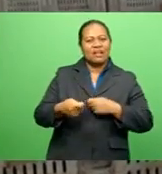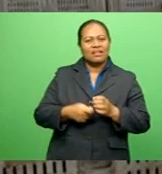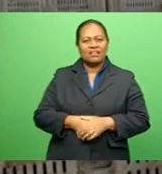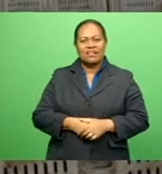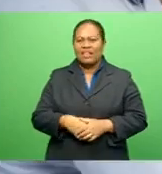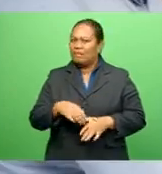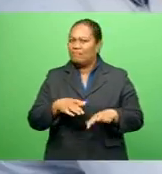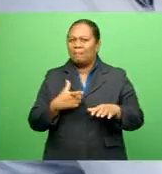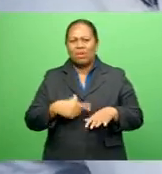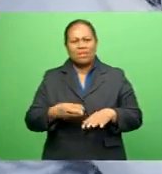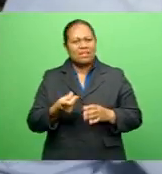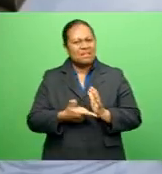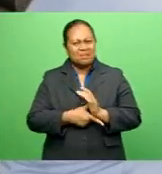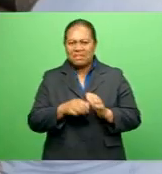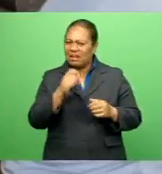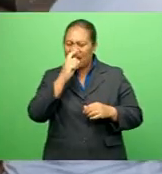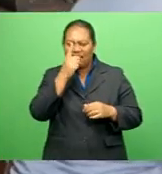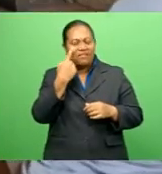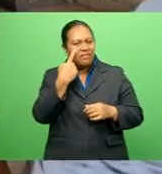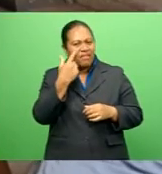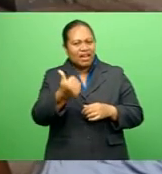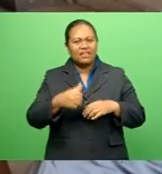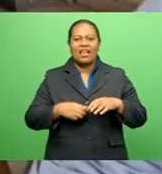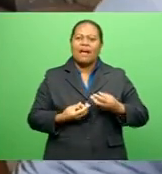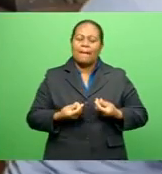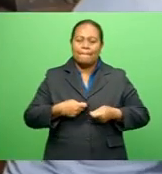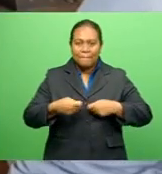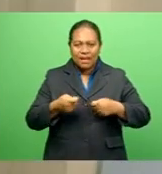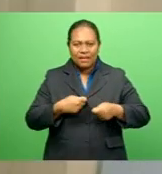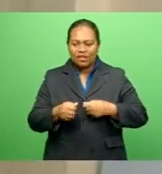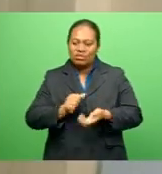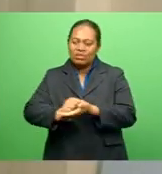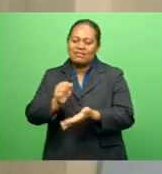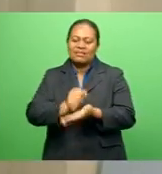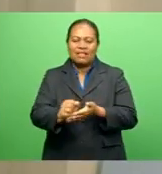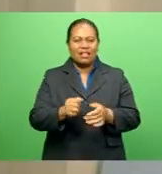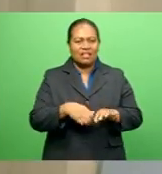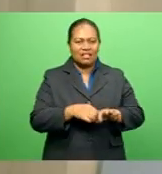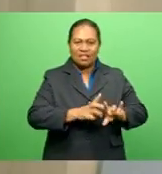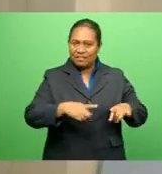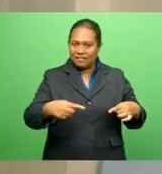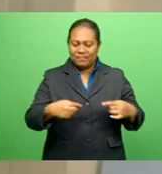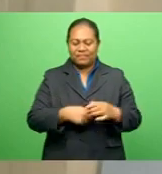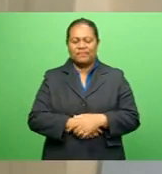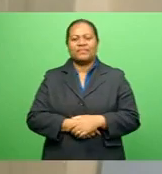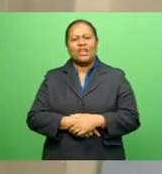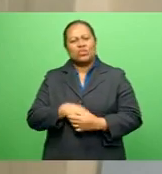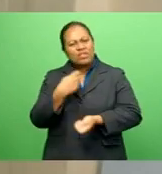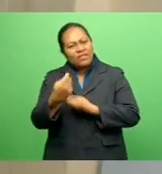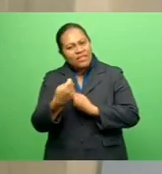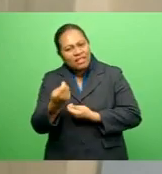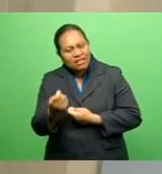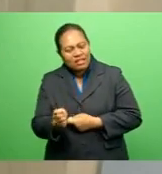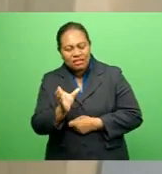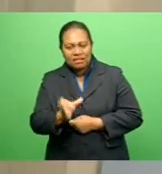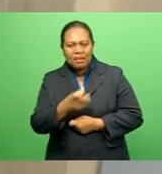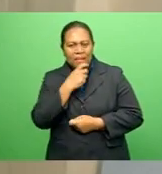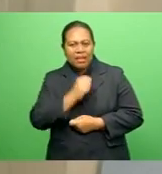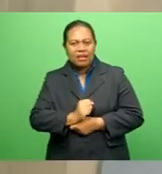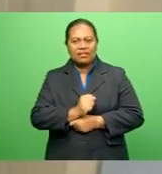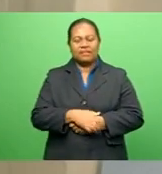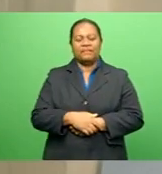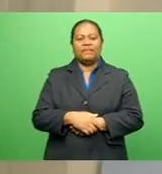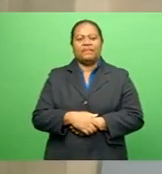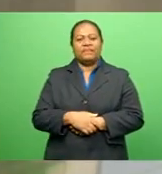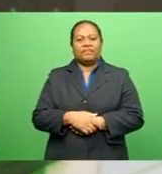don't find markets for their produce Can gradually develop into much more structured farmers or fishermen or agro or aqua